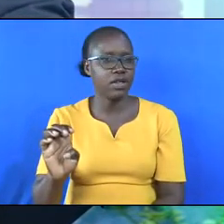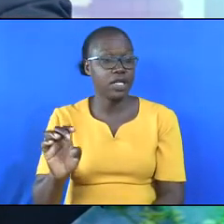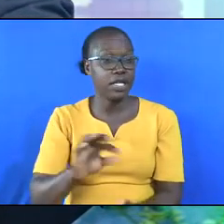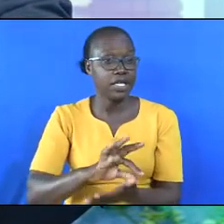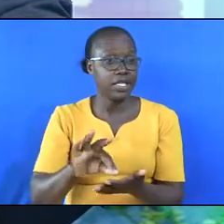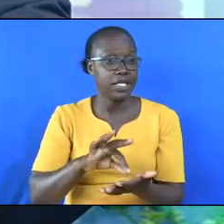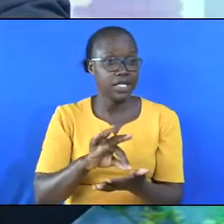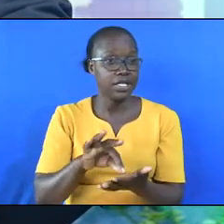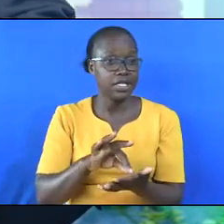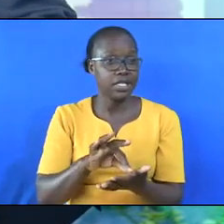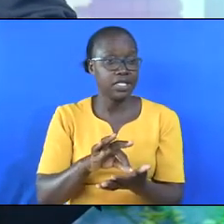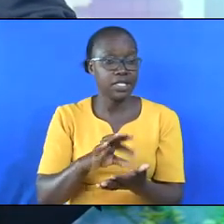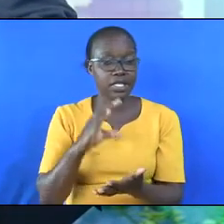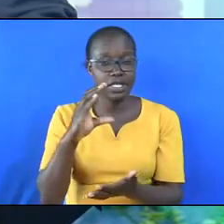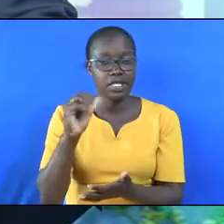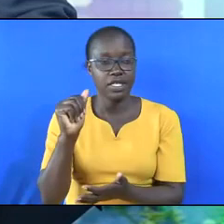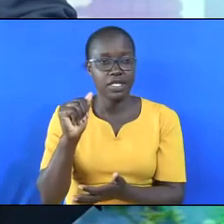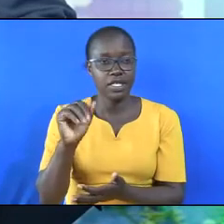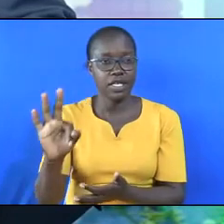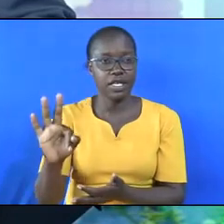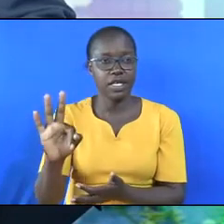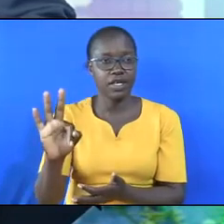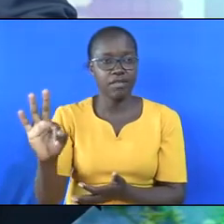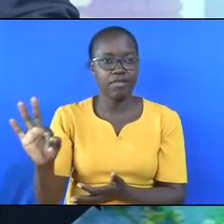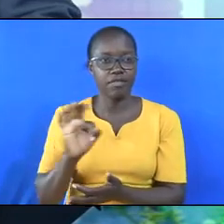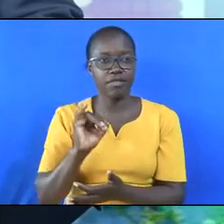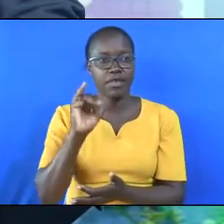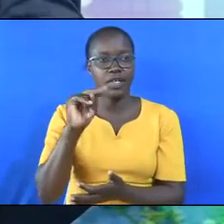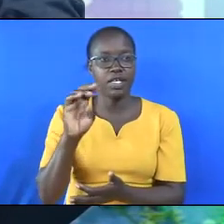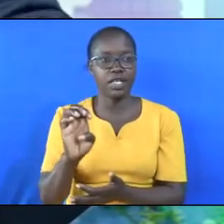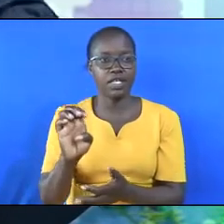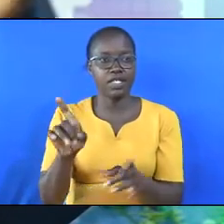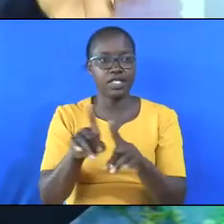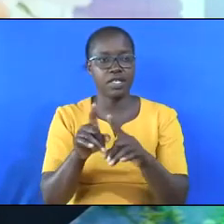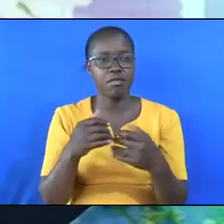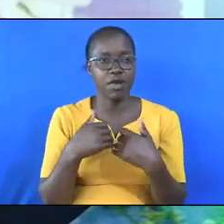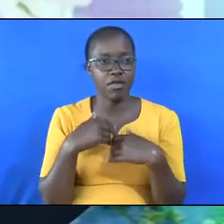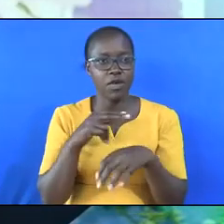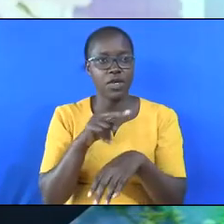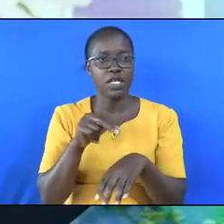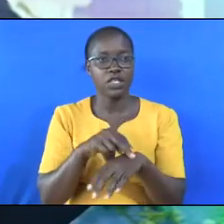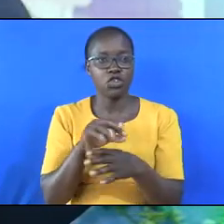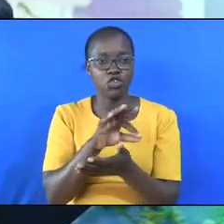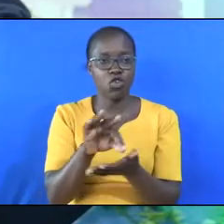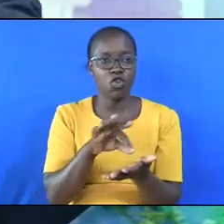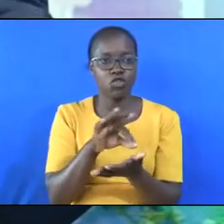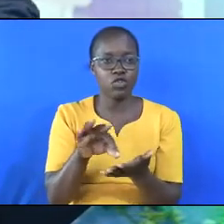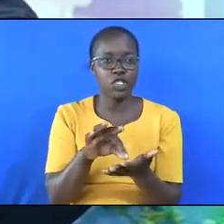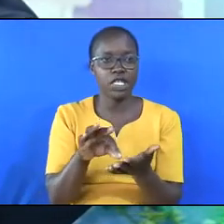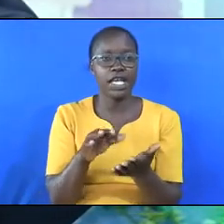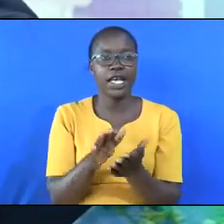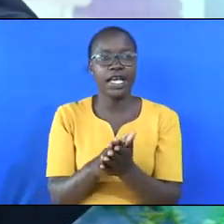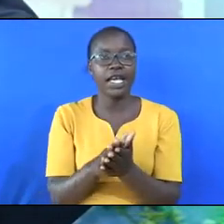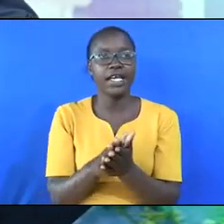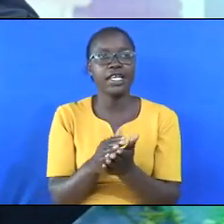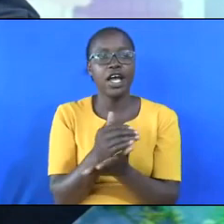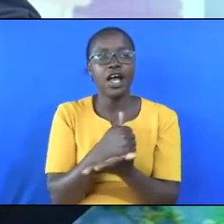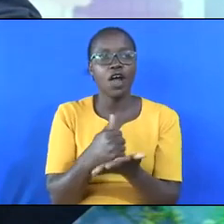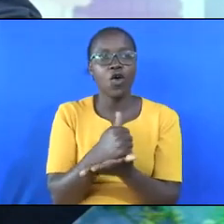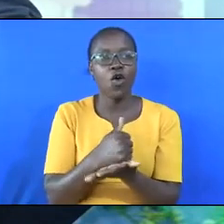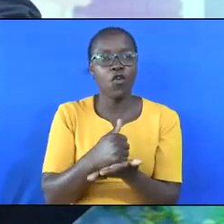Tea has got caffeine and tonic acid. We are a nation of tea and coffee drunkards.